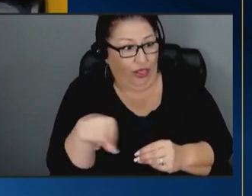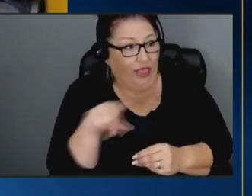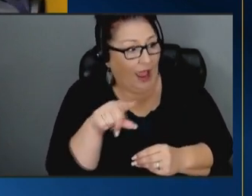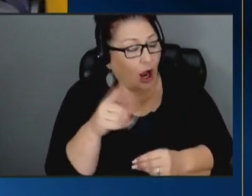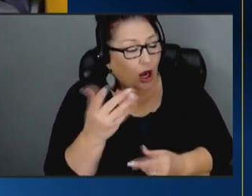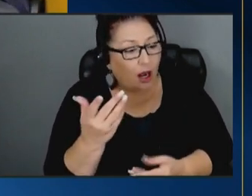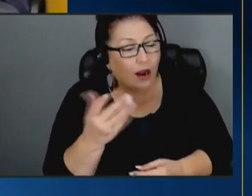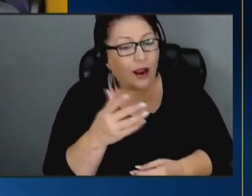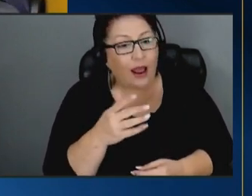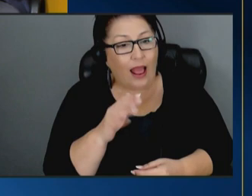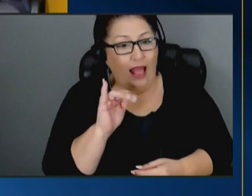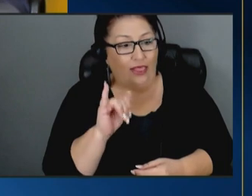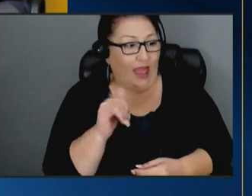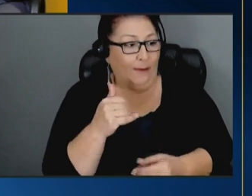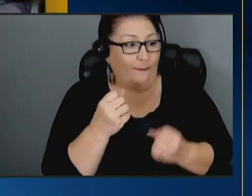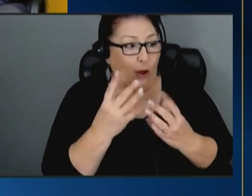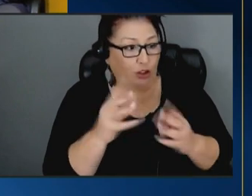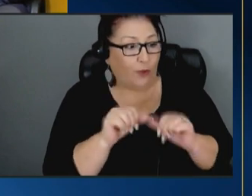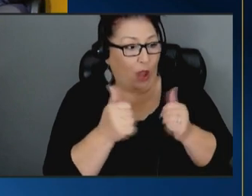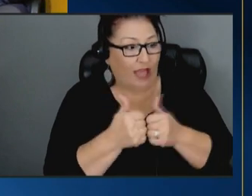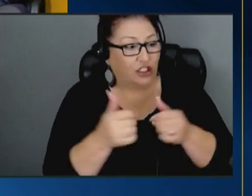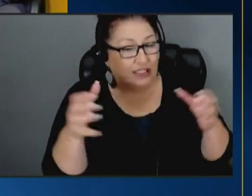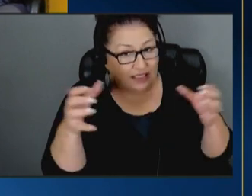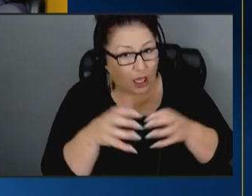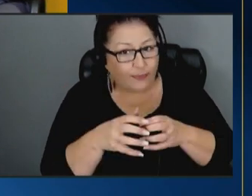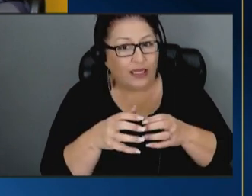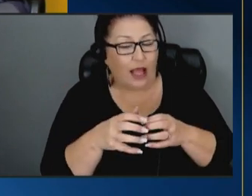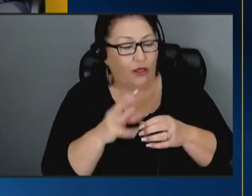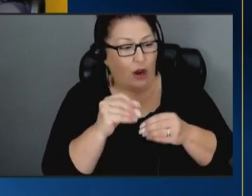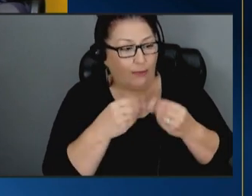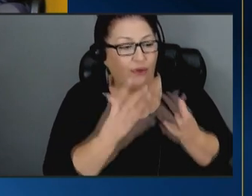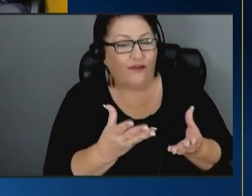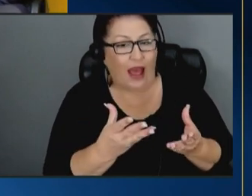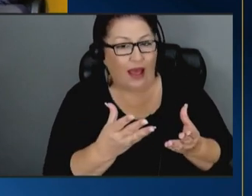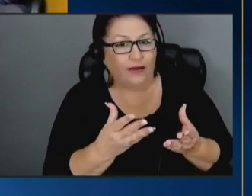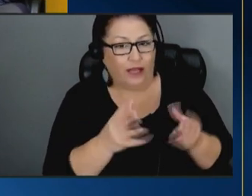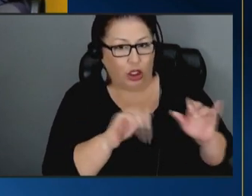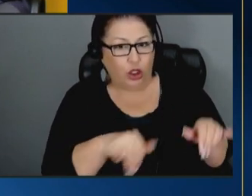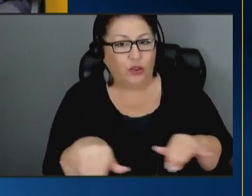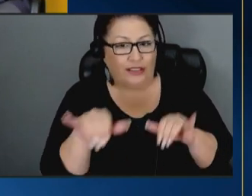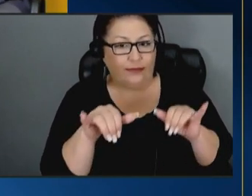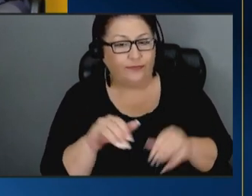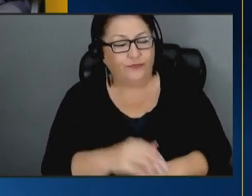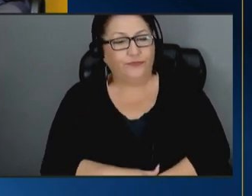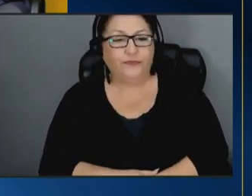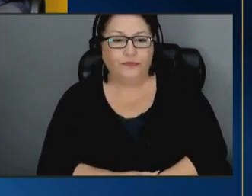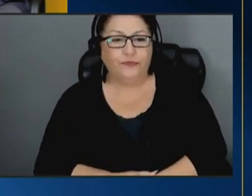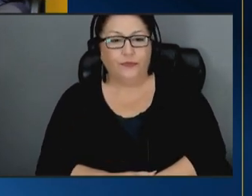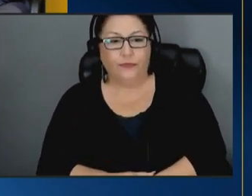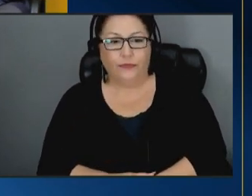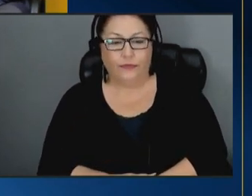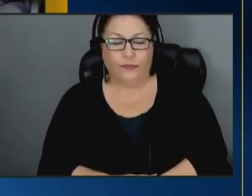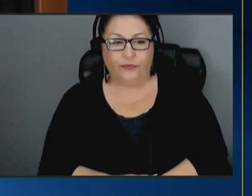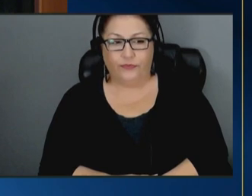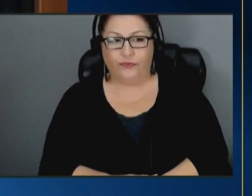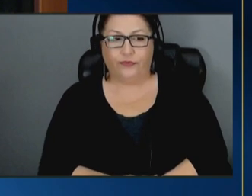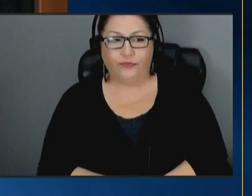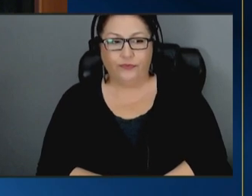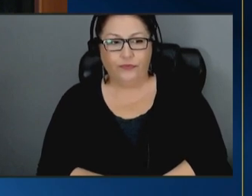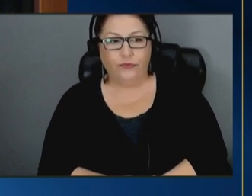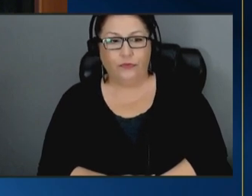you know multiple agencies come together and provide in unison vicky